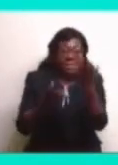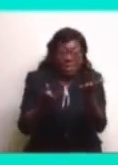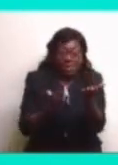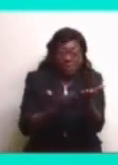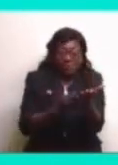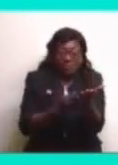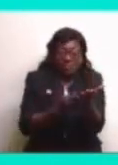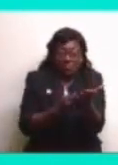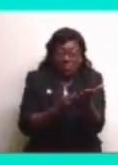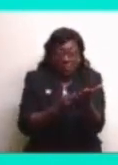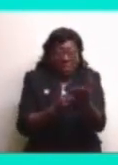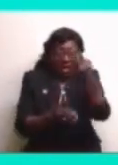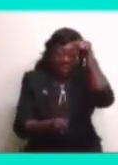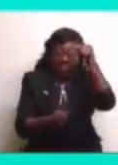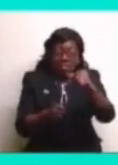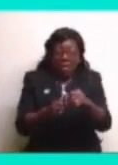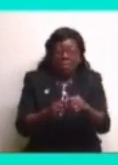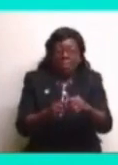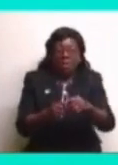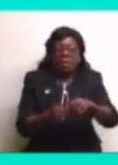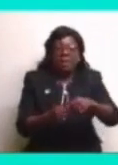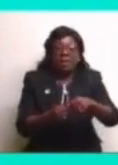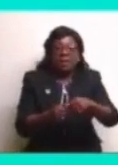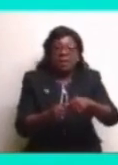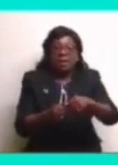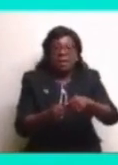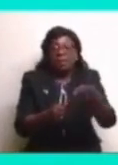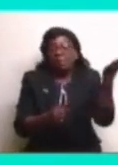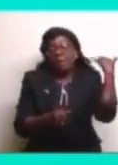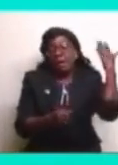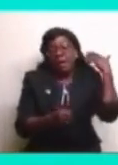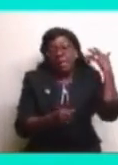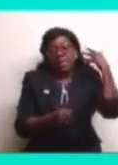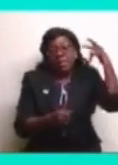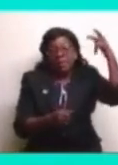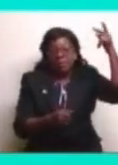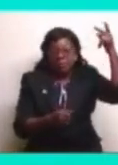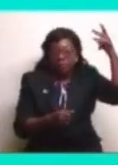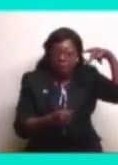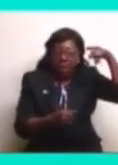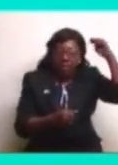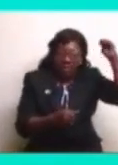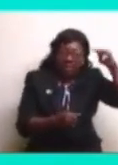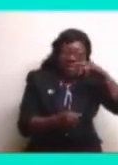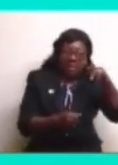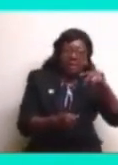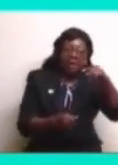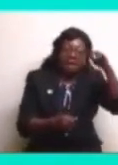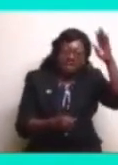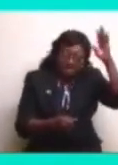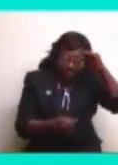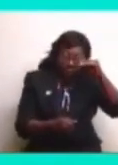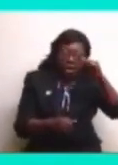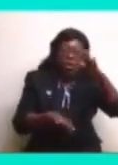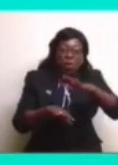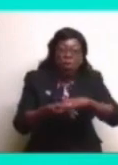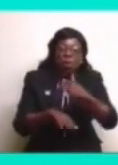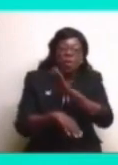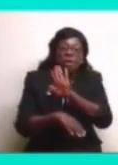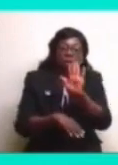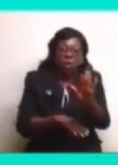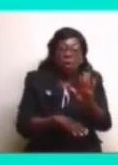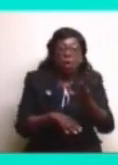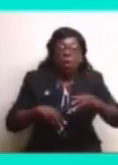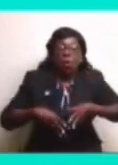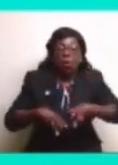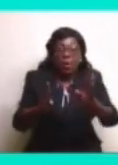And I remembered Pindling jumping up and ran up to me and said, boy, you're on your way. And after that, there was a